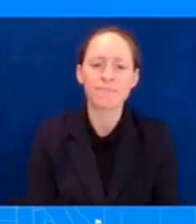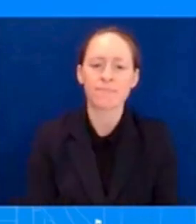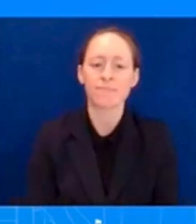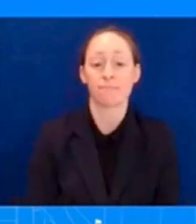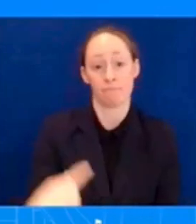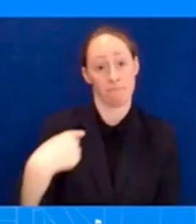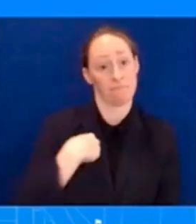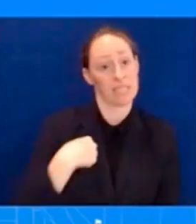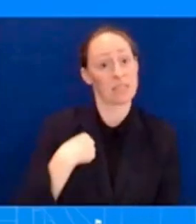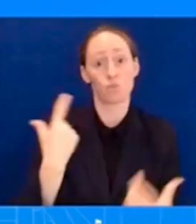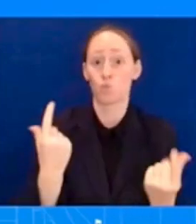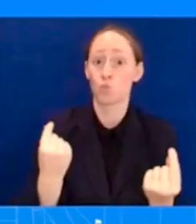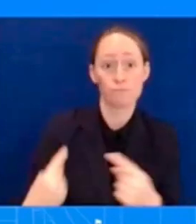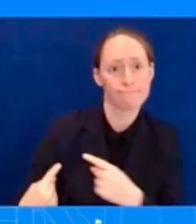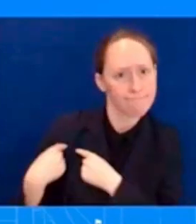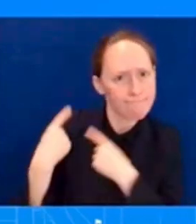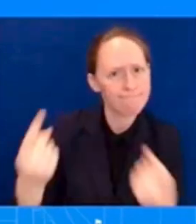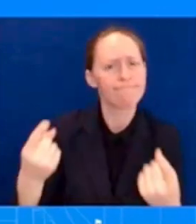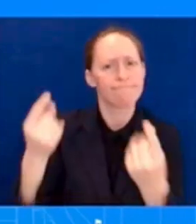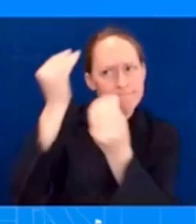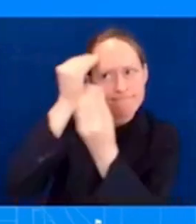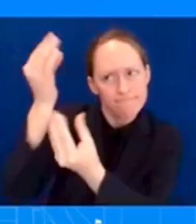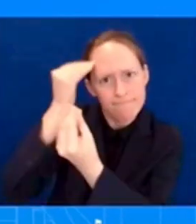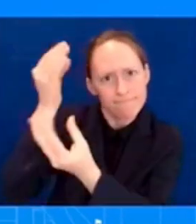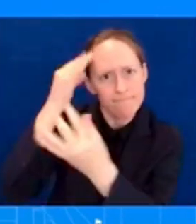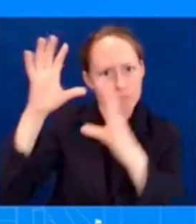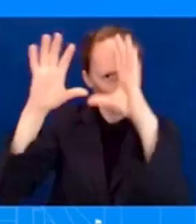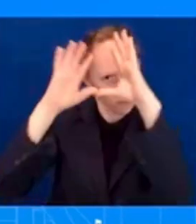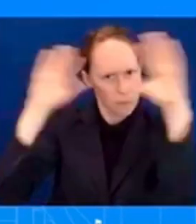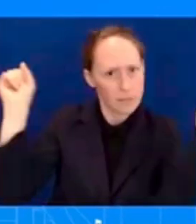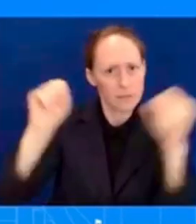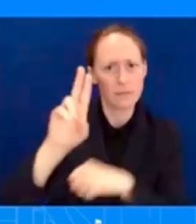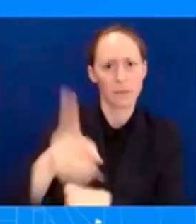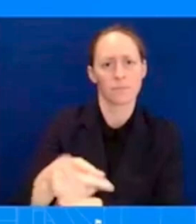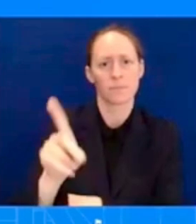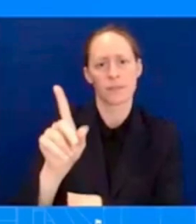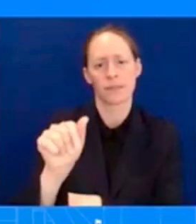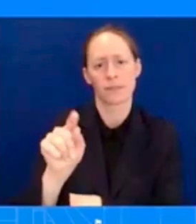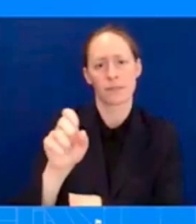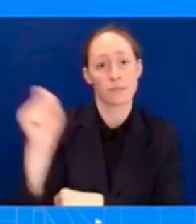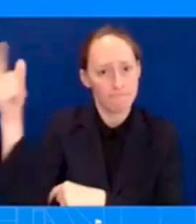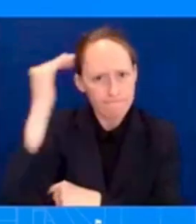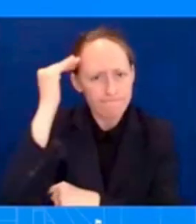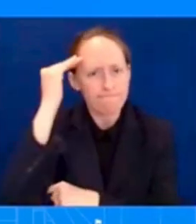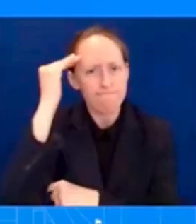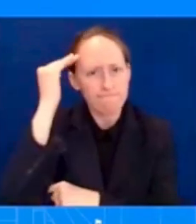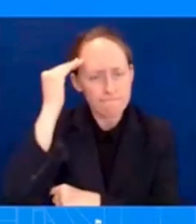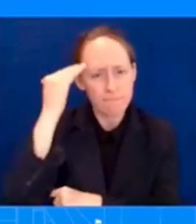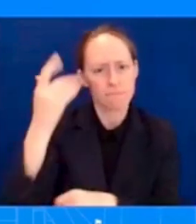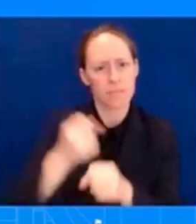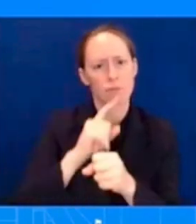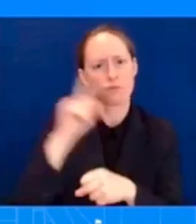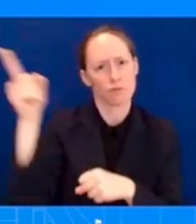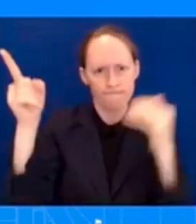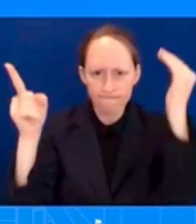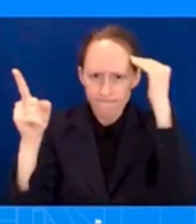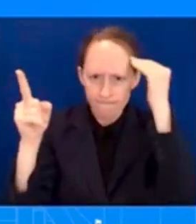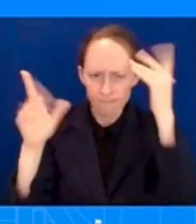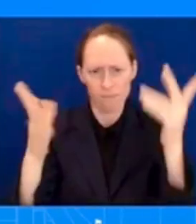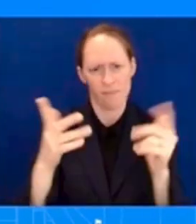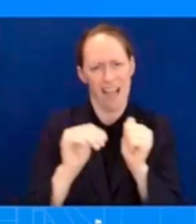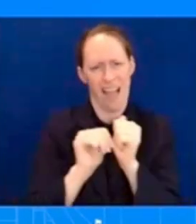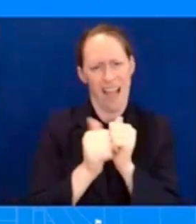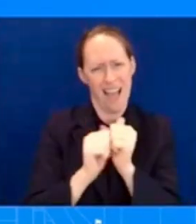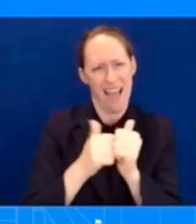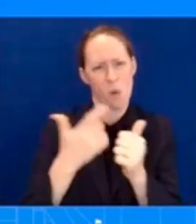giving him updates and his team updates letting him know what the federal family is doing to support everything that governor green has asked